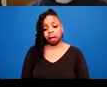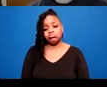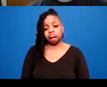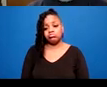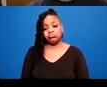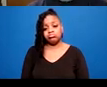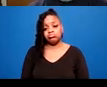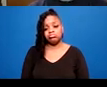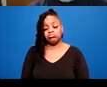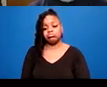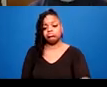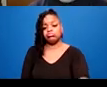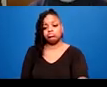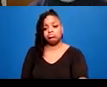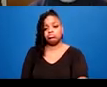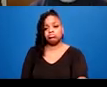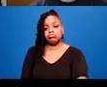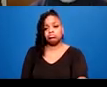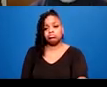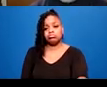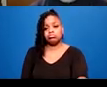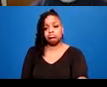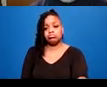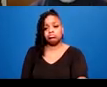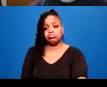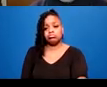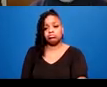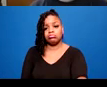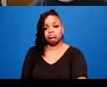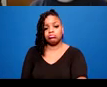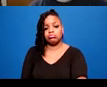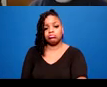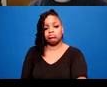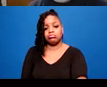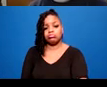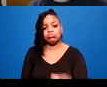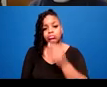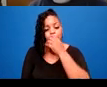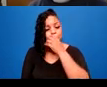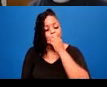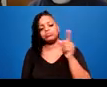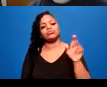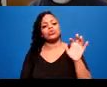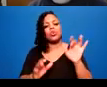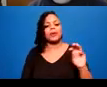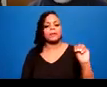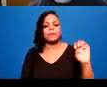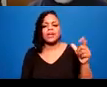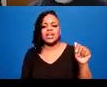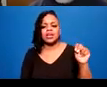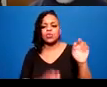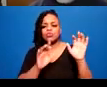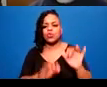Megan wrote, any advice for informing therapists about this type of work?